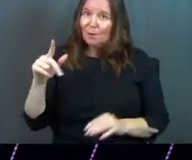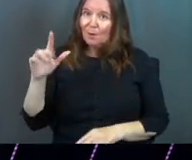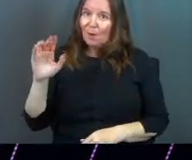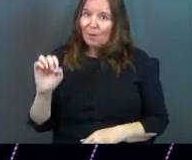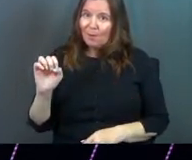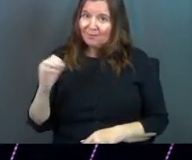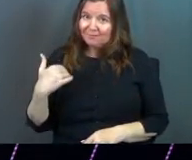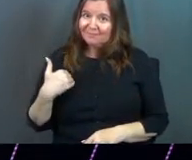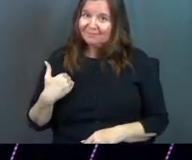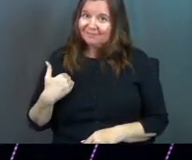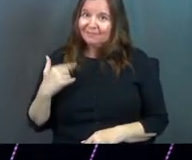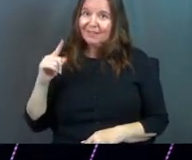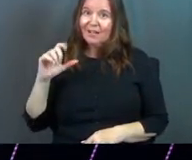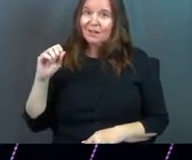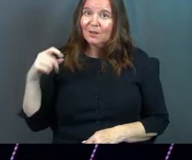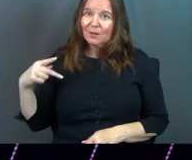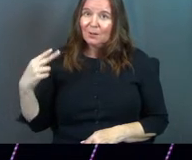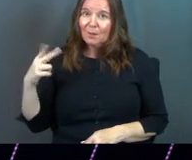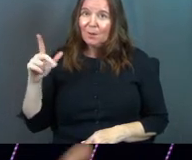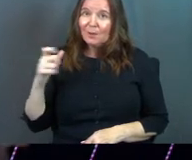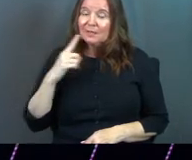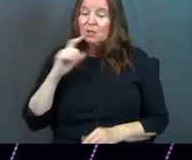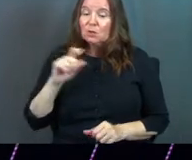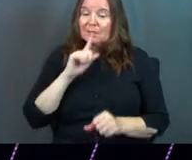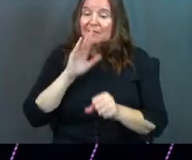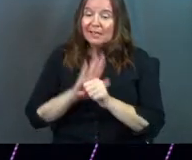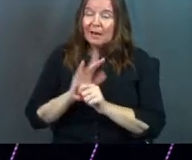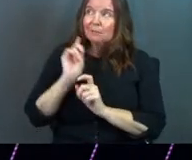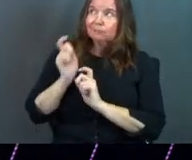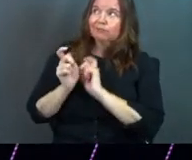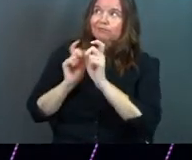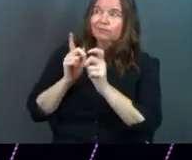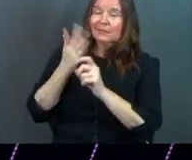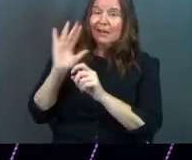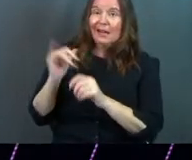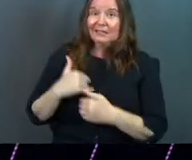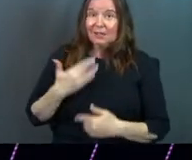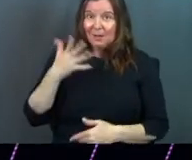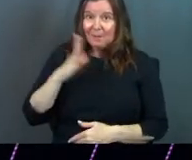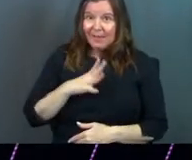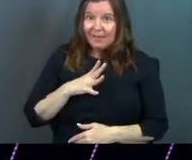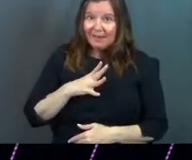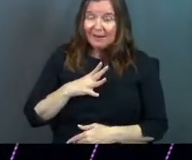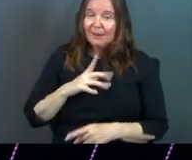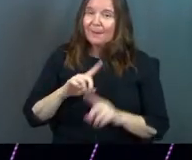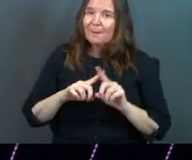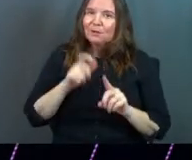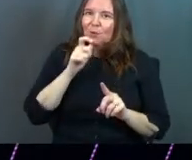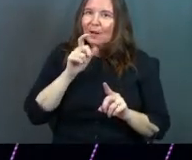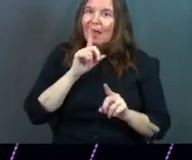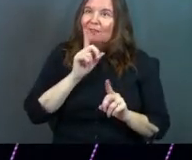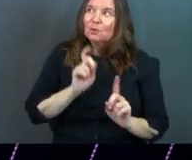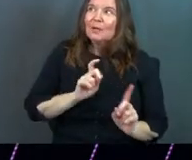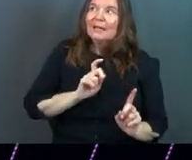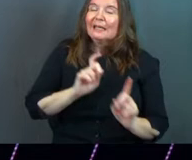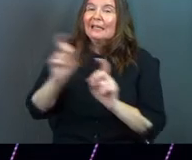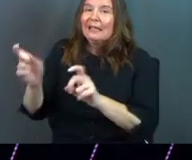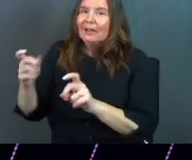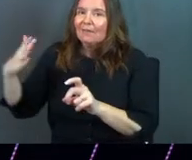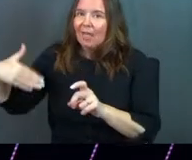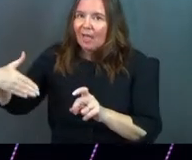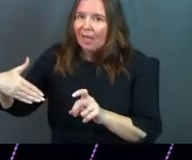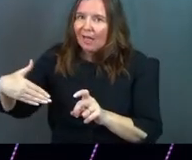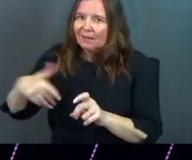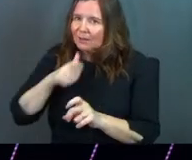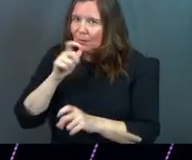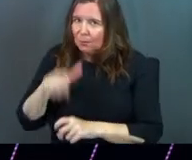in it. The loophole said, you can dedicate all your stuff to God as a young man, but you don't actually have to give it to